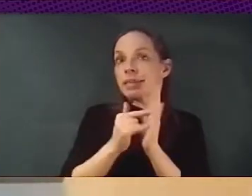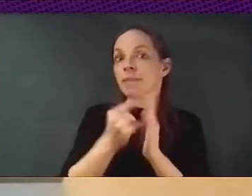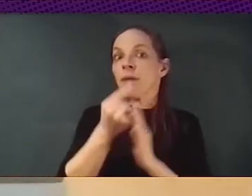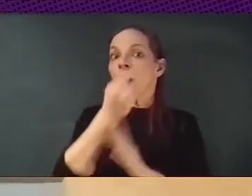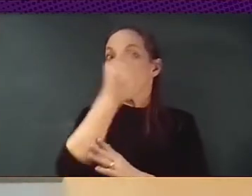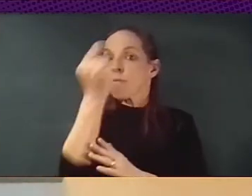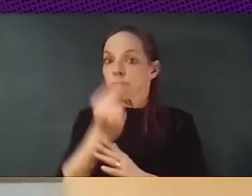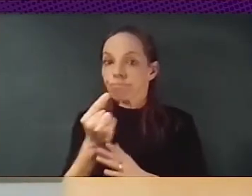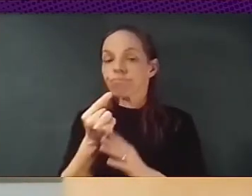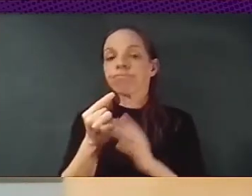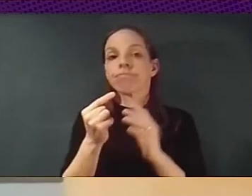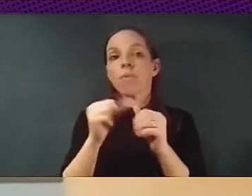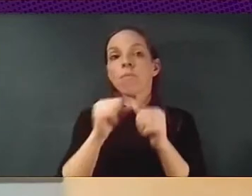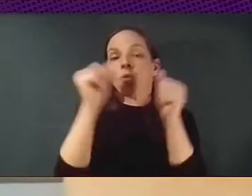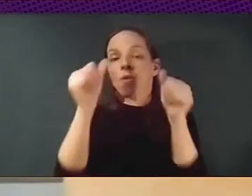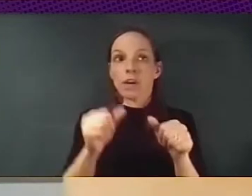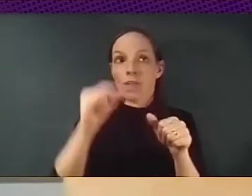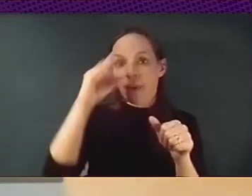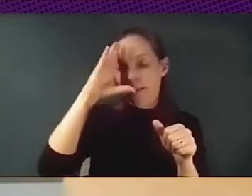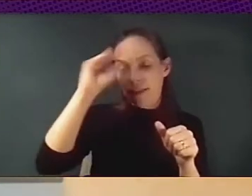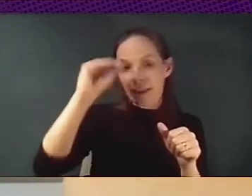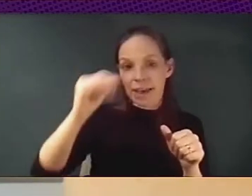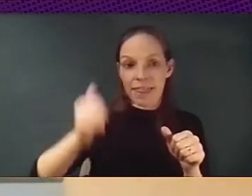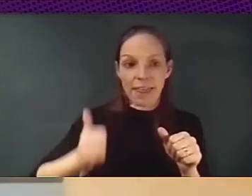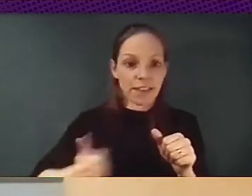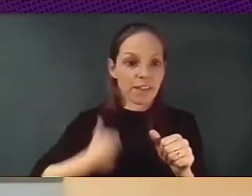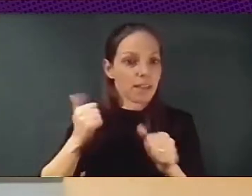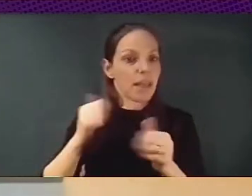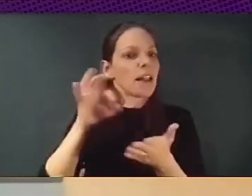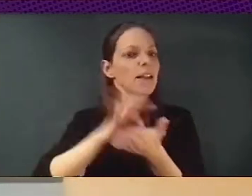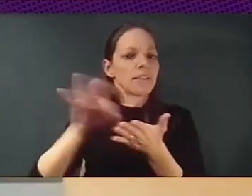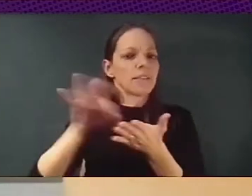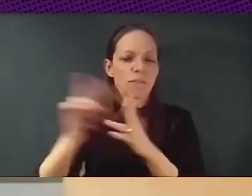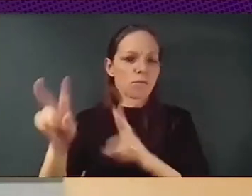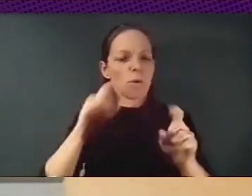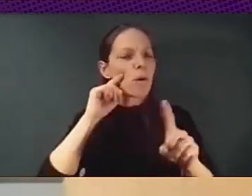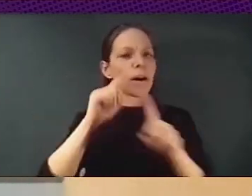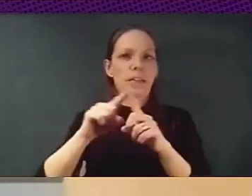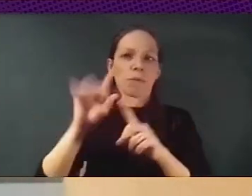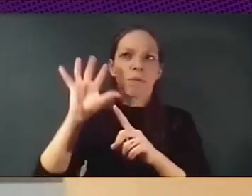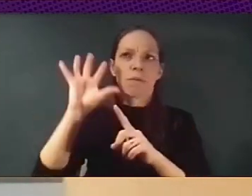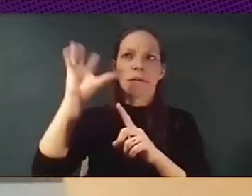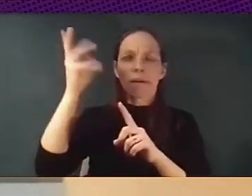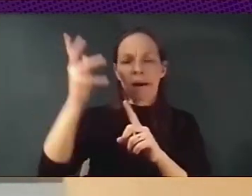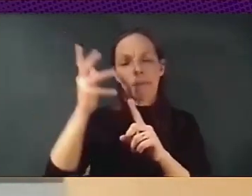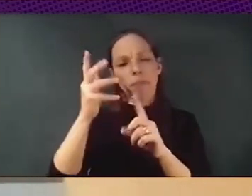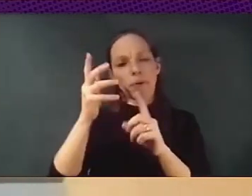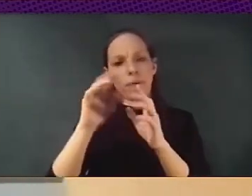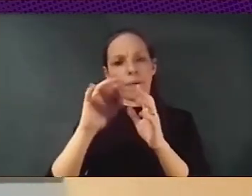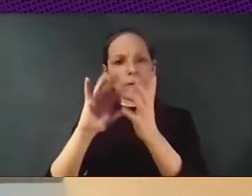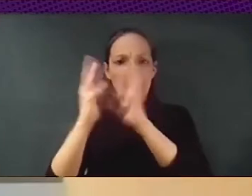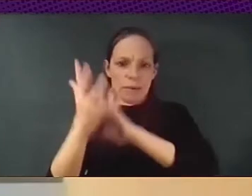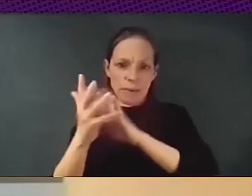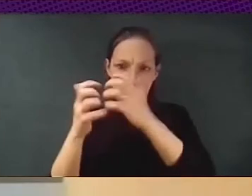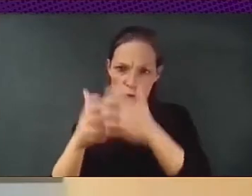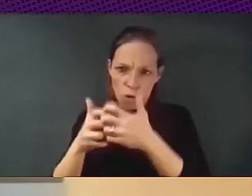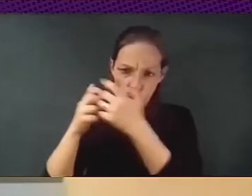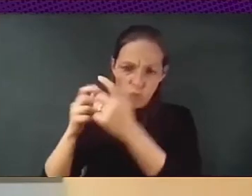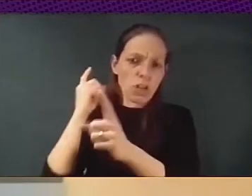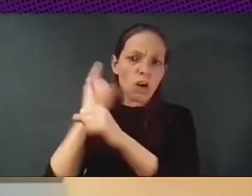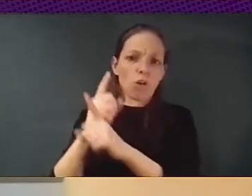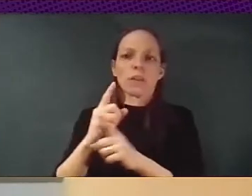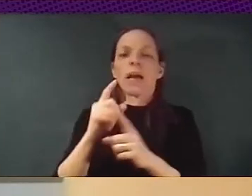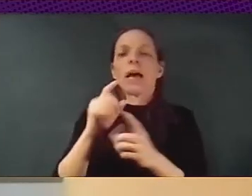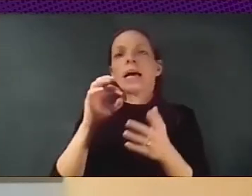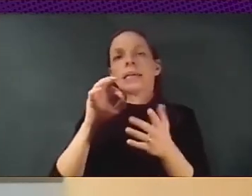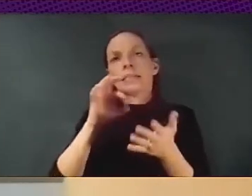know, to fight climate change, to improve mobility, for better education system, education tools, whatever it is, new services